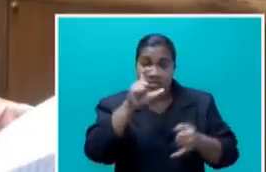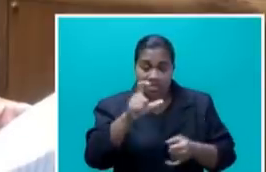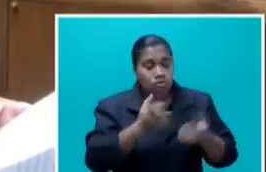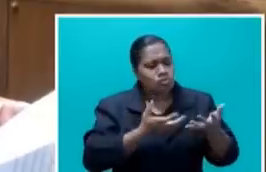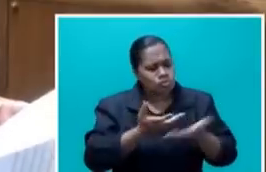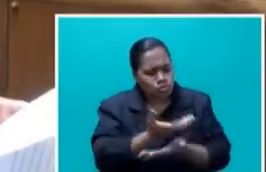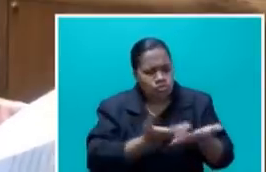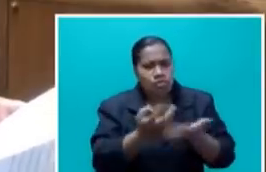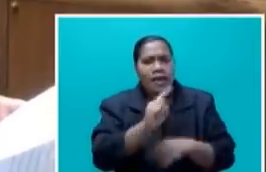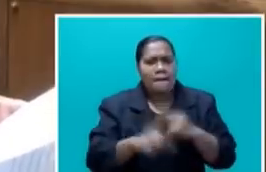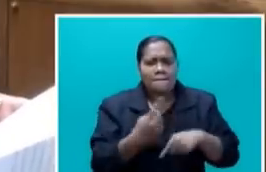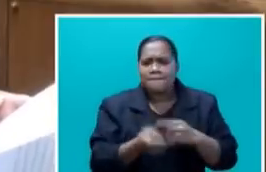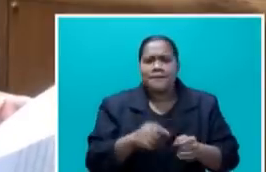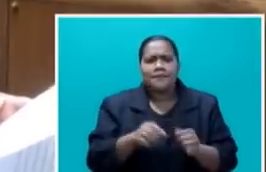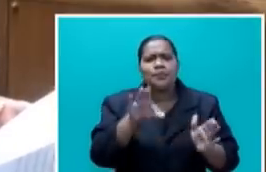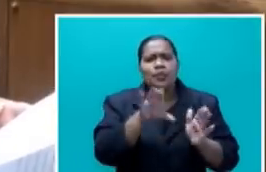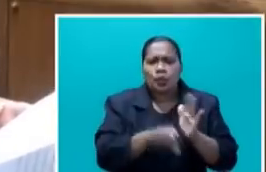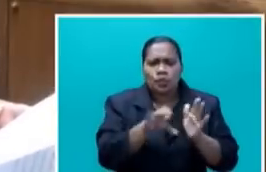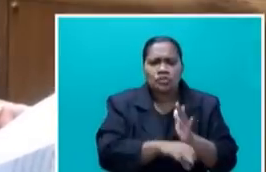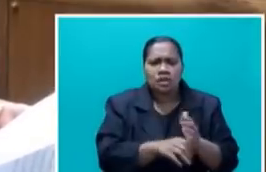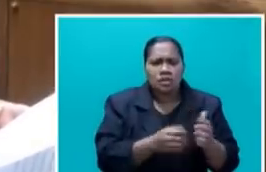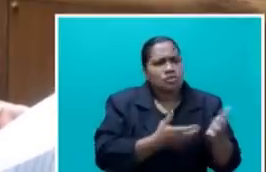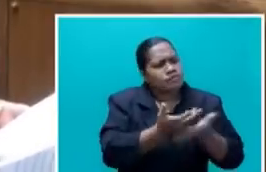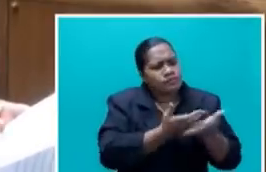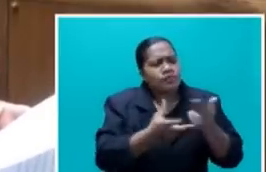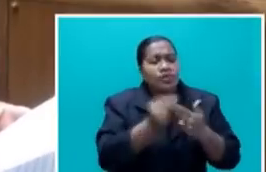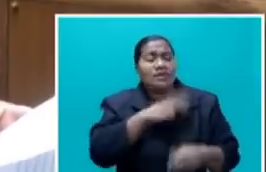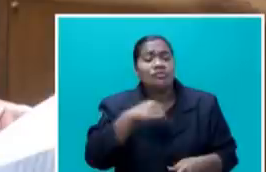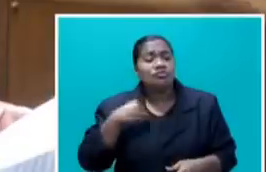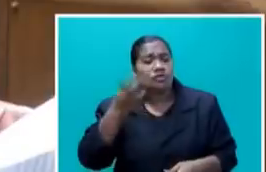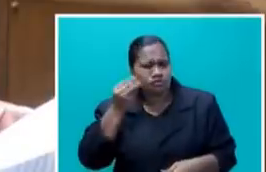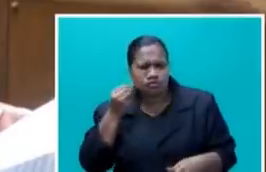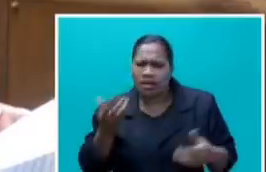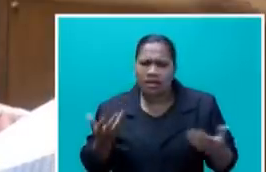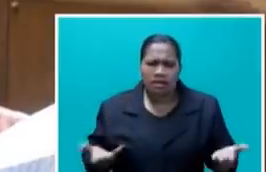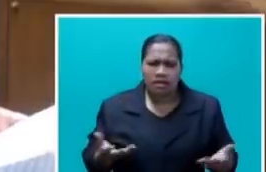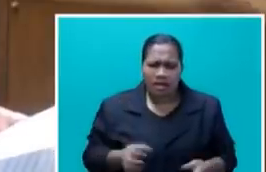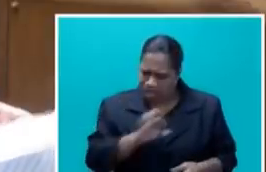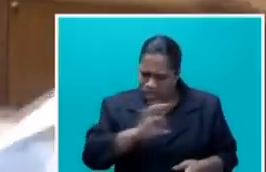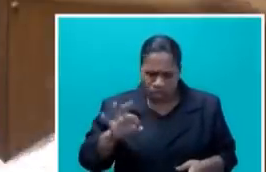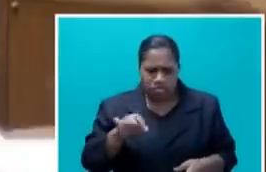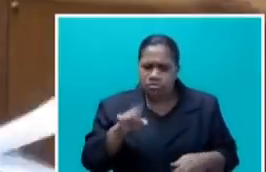percentage of price increase with the Ministry of Sugar Industry, and not directly with FCCC?